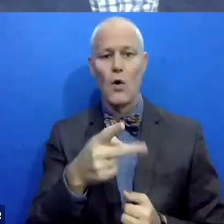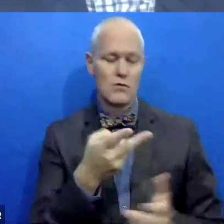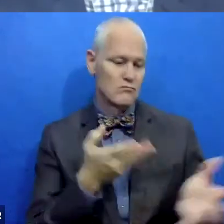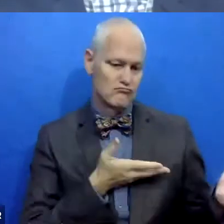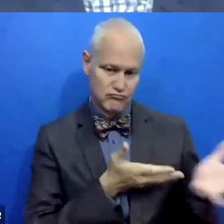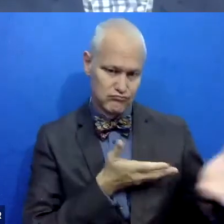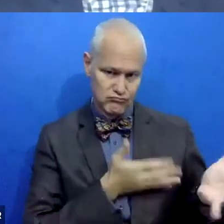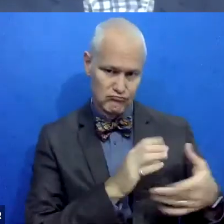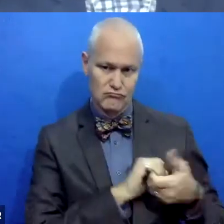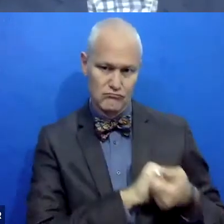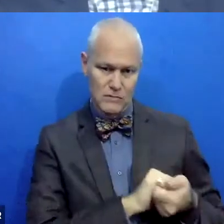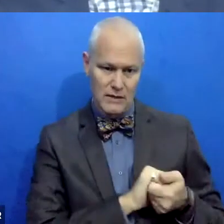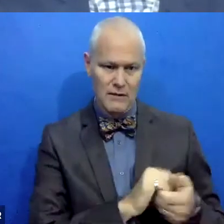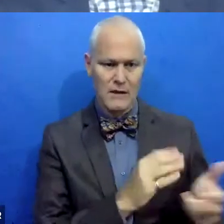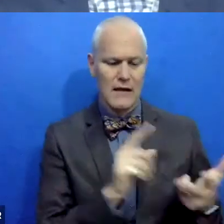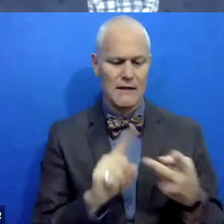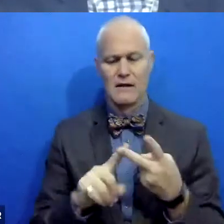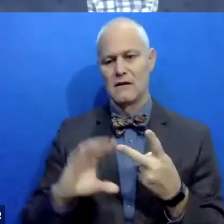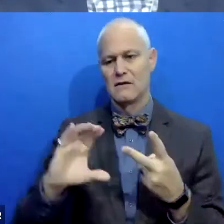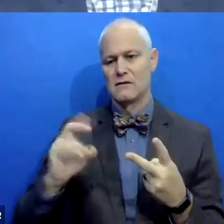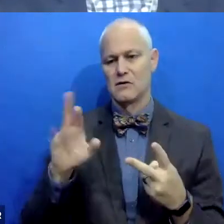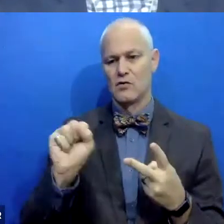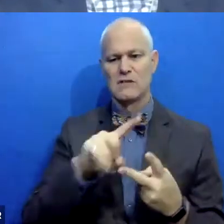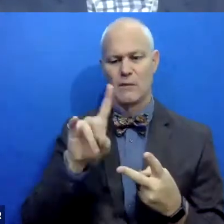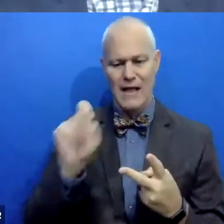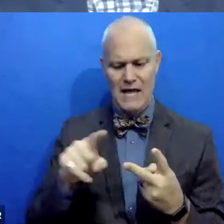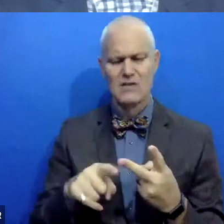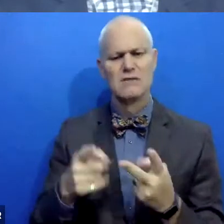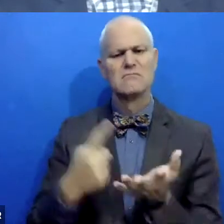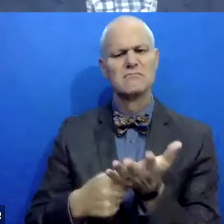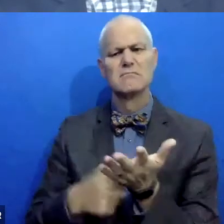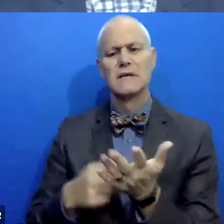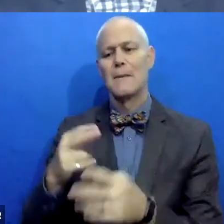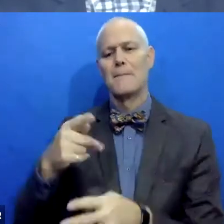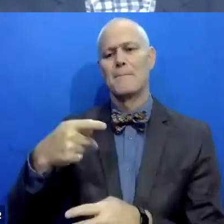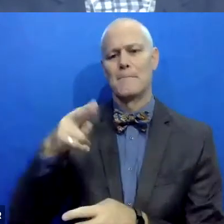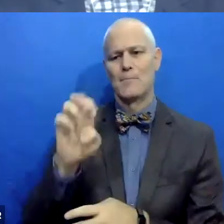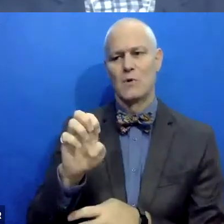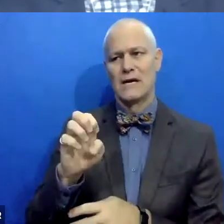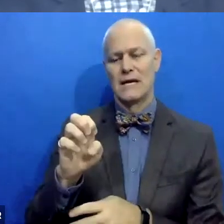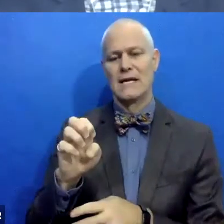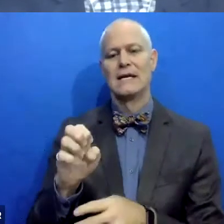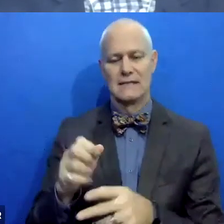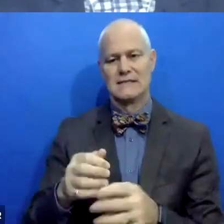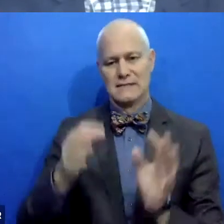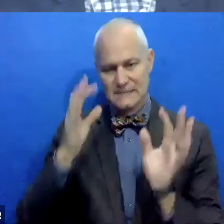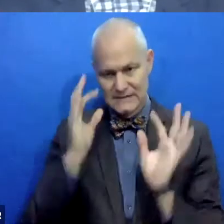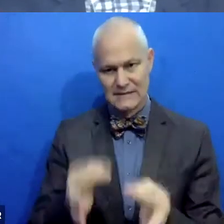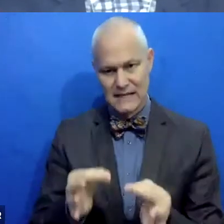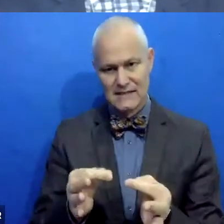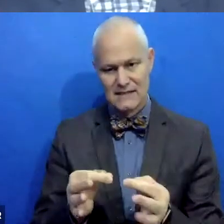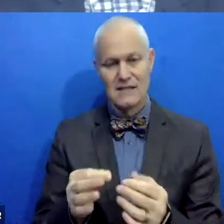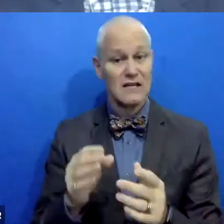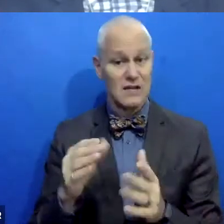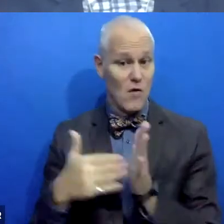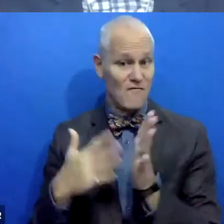Chris, um, when talking about it as a pre-sentencing program, does the offender, I don't know if you know this, but does the